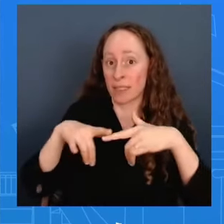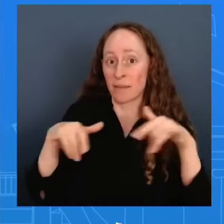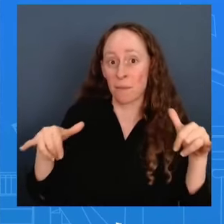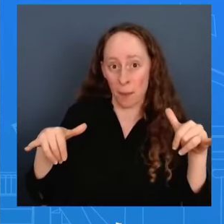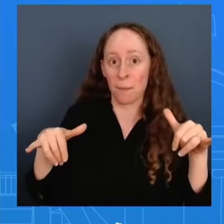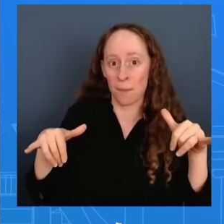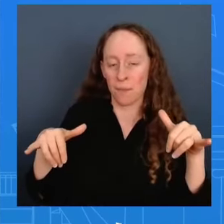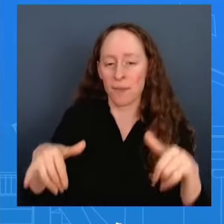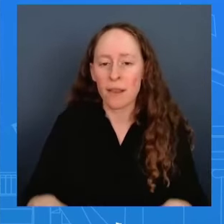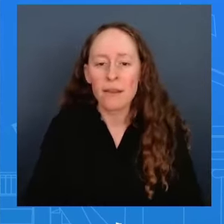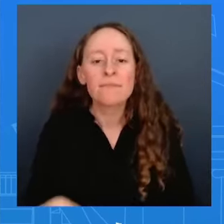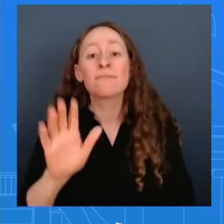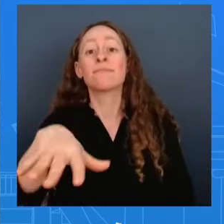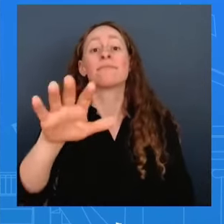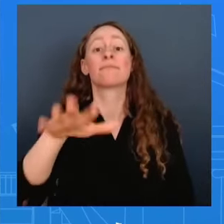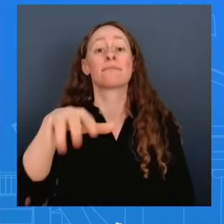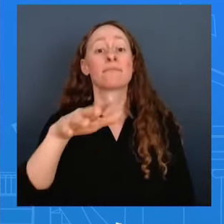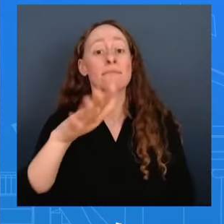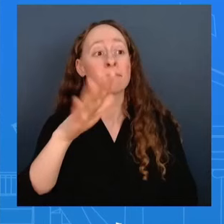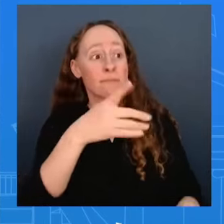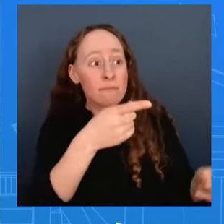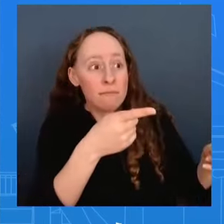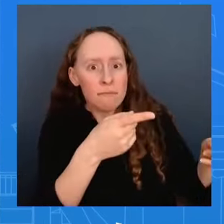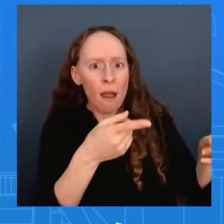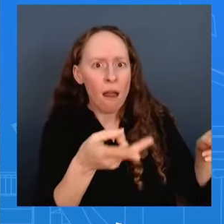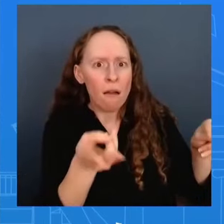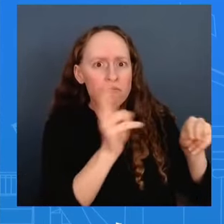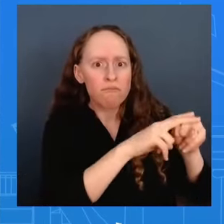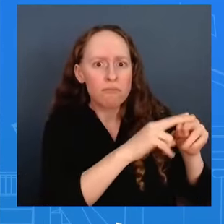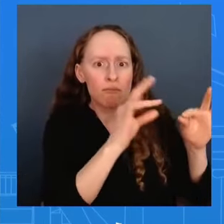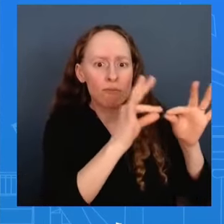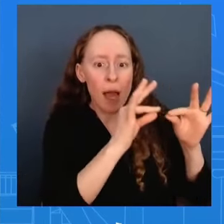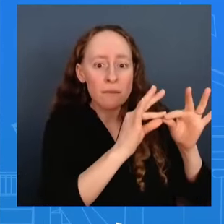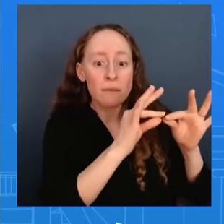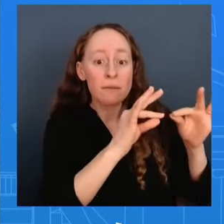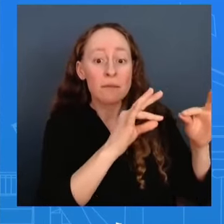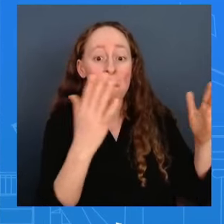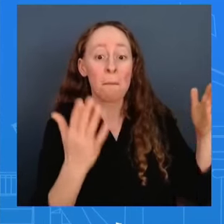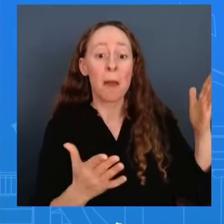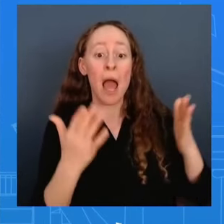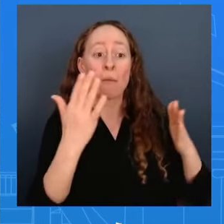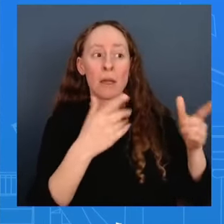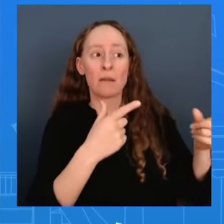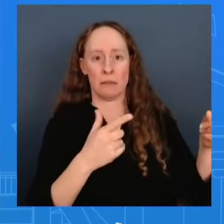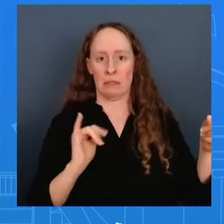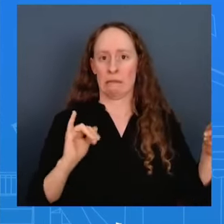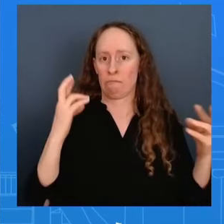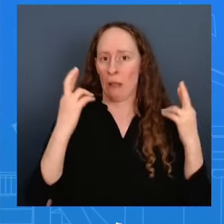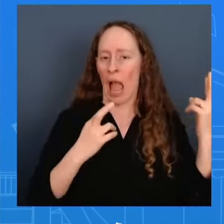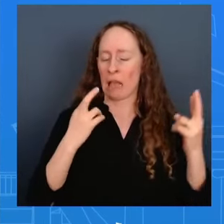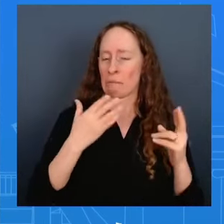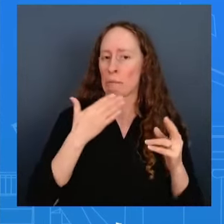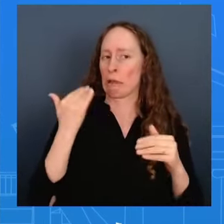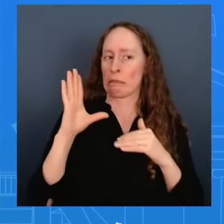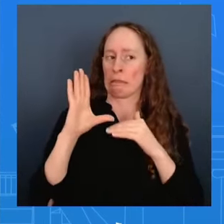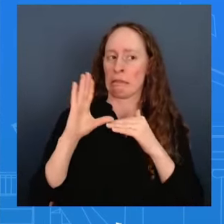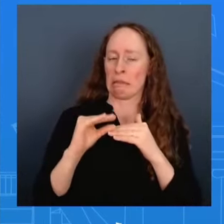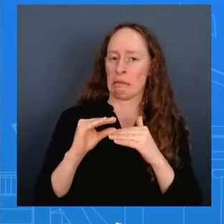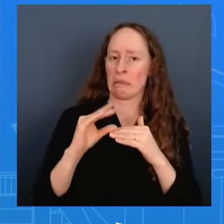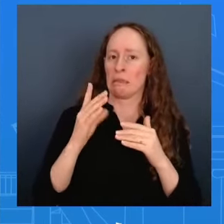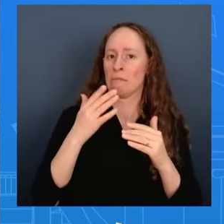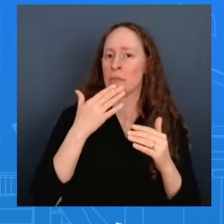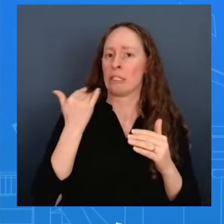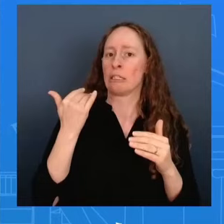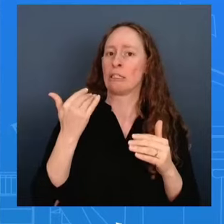behavior with respect to the ipr abuses and the forced tech transfer there the findings in my report which you can find um